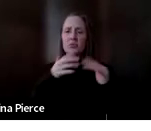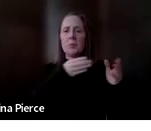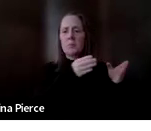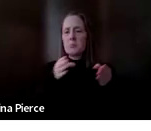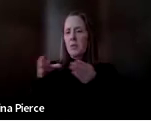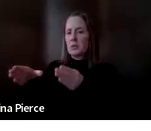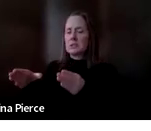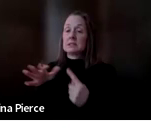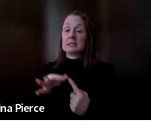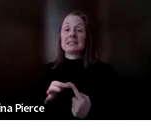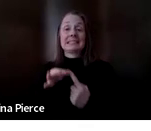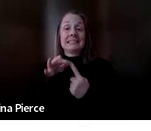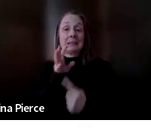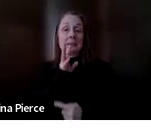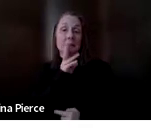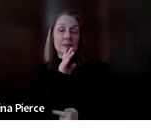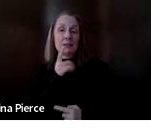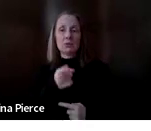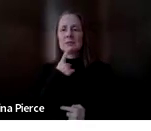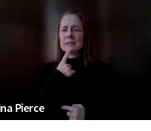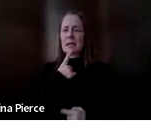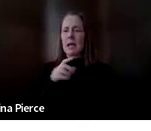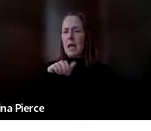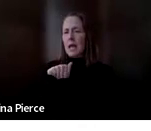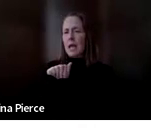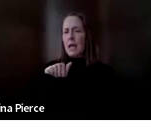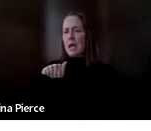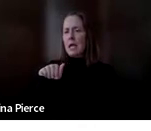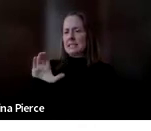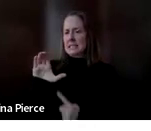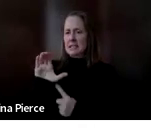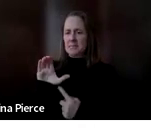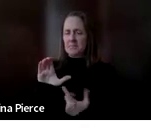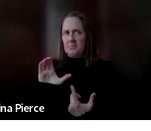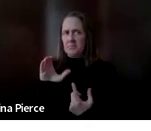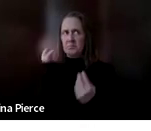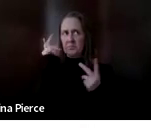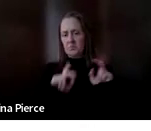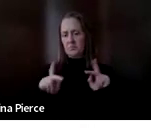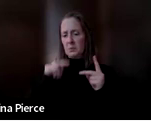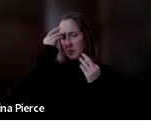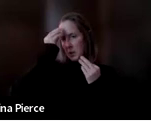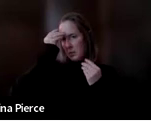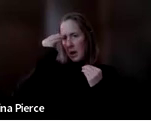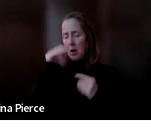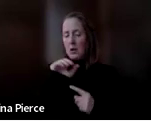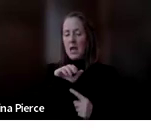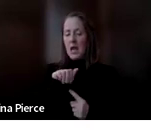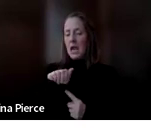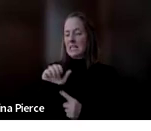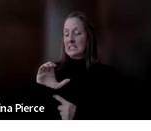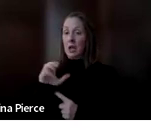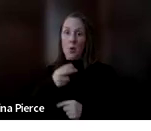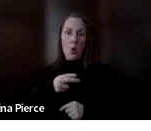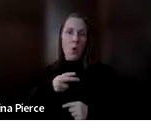for speech. Now, when we say AAC, people often think about like the AAC systems, the high tech